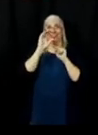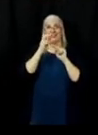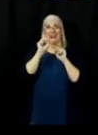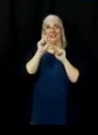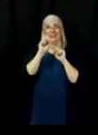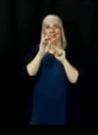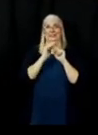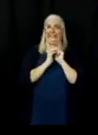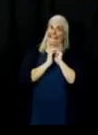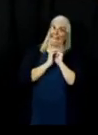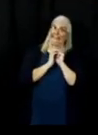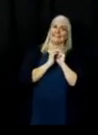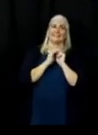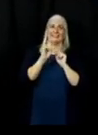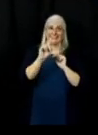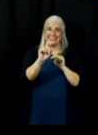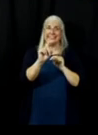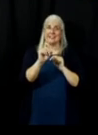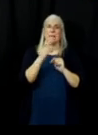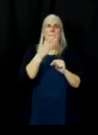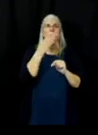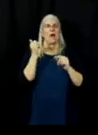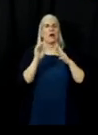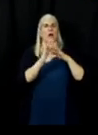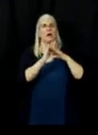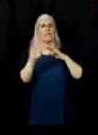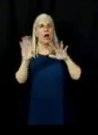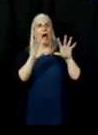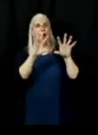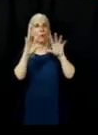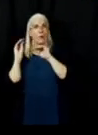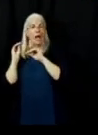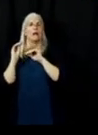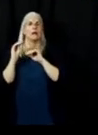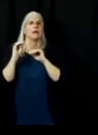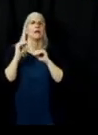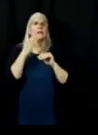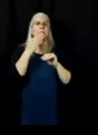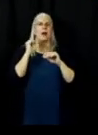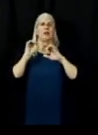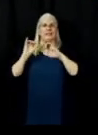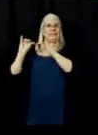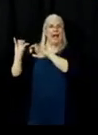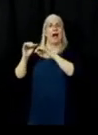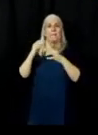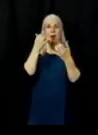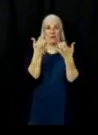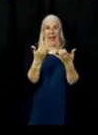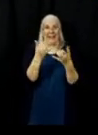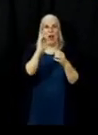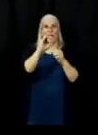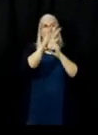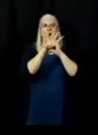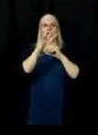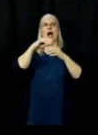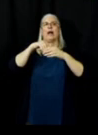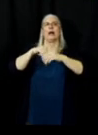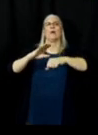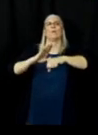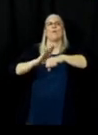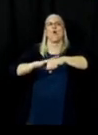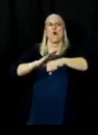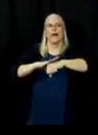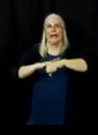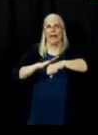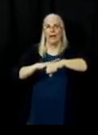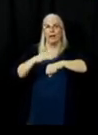evacuated or gave Chester the warning it was because we were having sustained winds on a daily